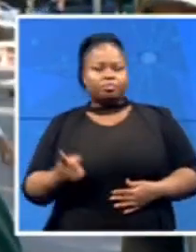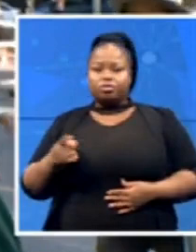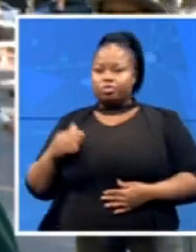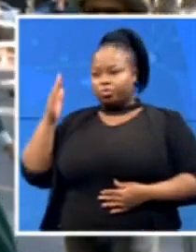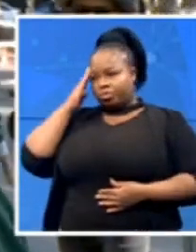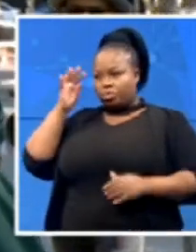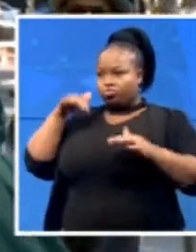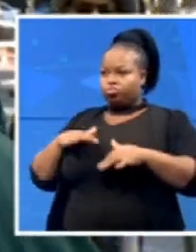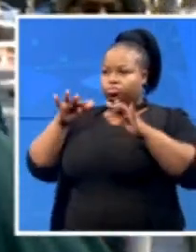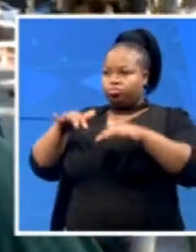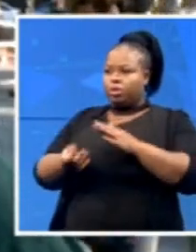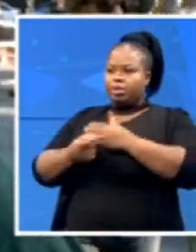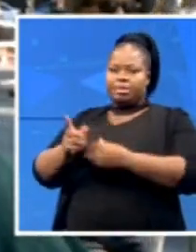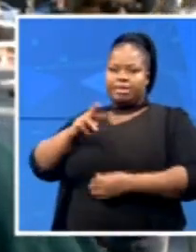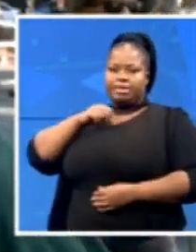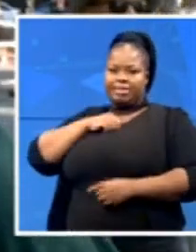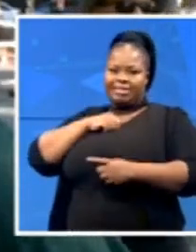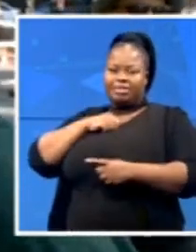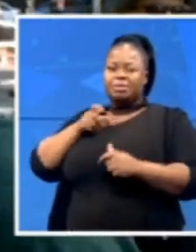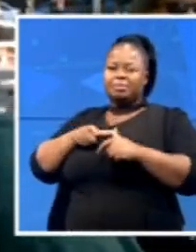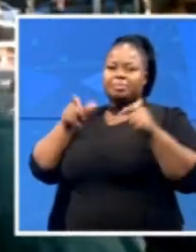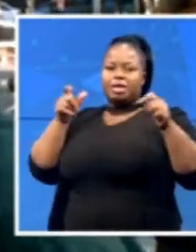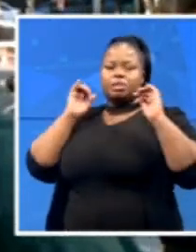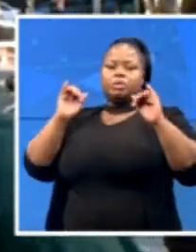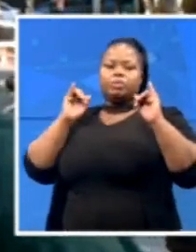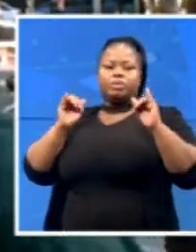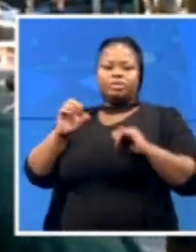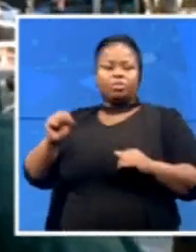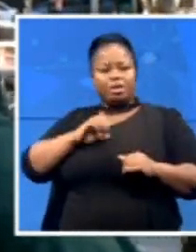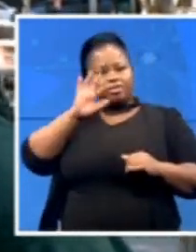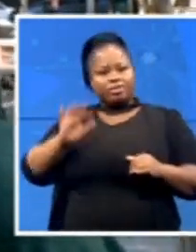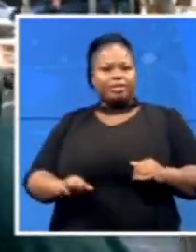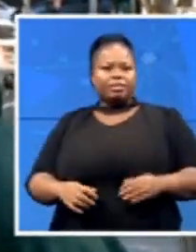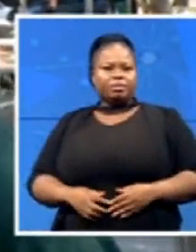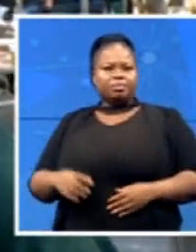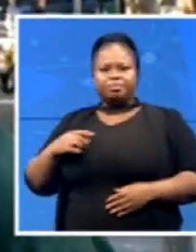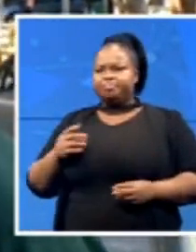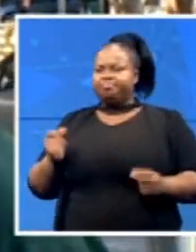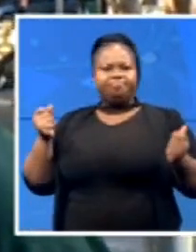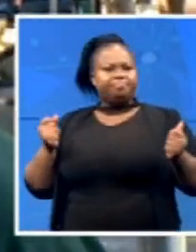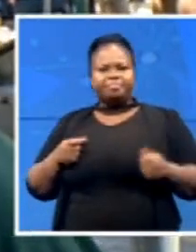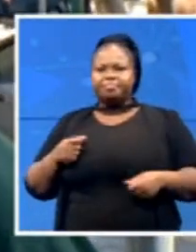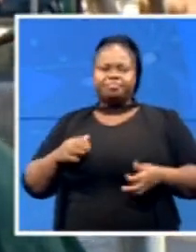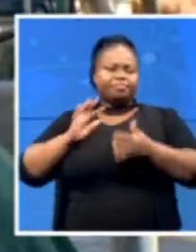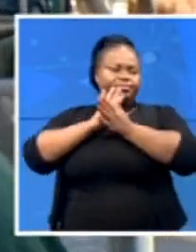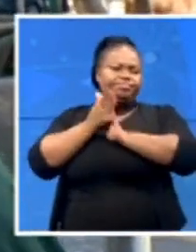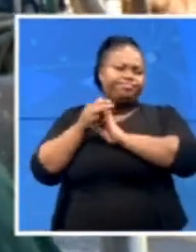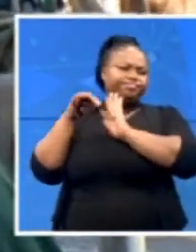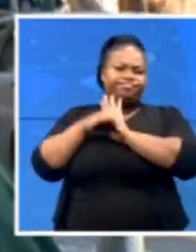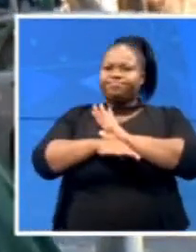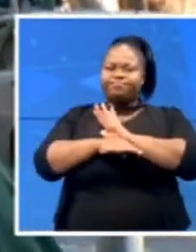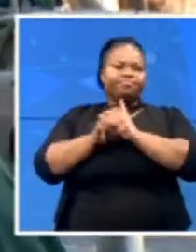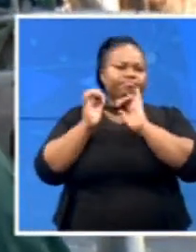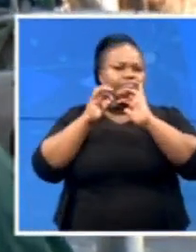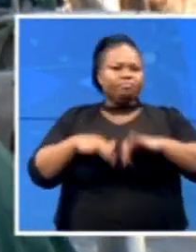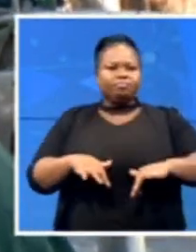it was the biggest disaster in South African history. Within seconds, billions of random infrastructure was washed away. From